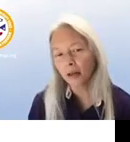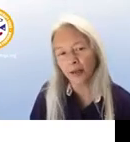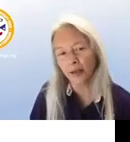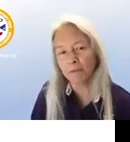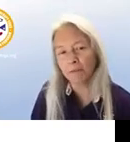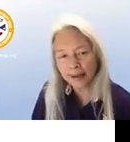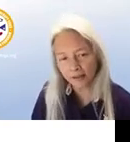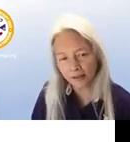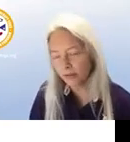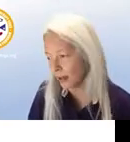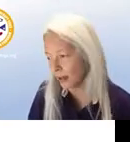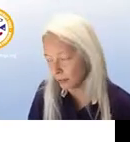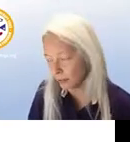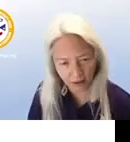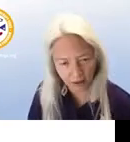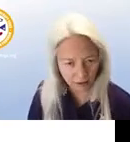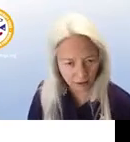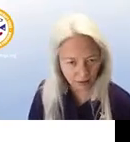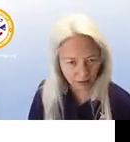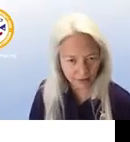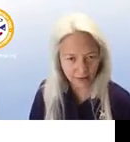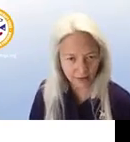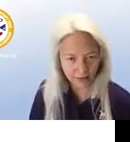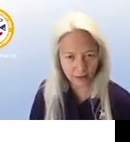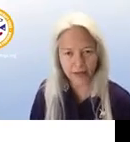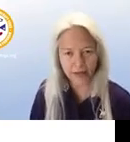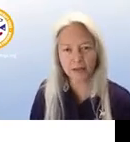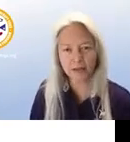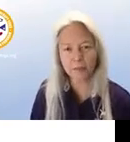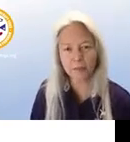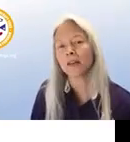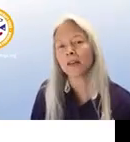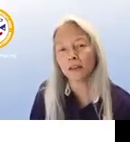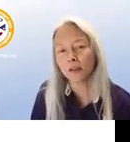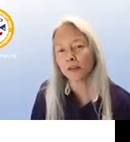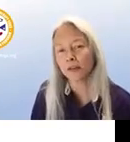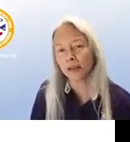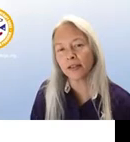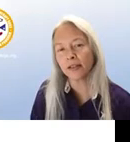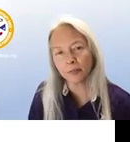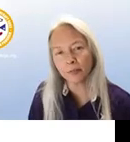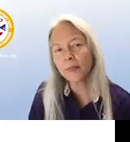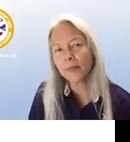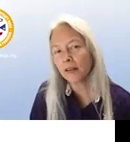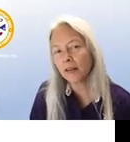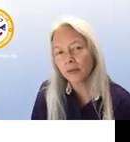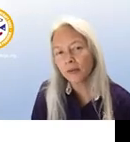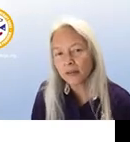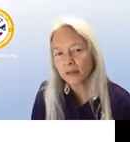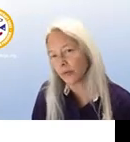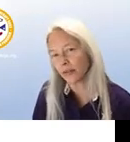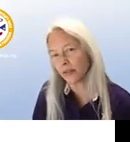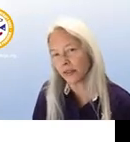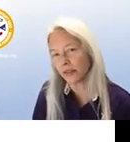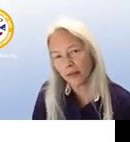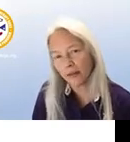with a massive uh prong collar on and a nice little uh look directly into the camera so